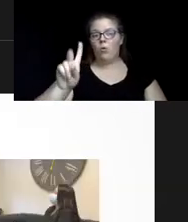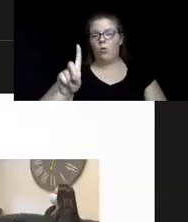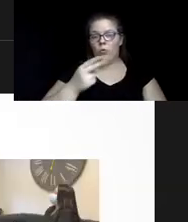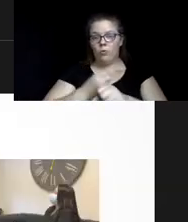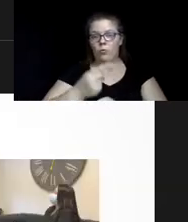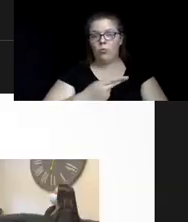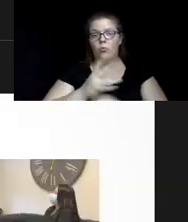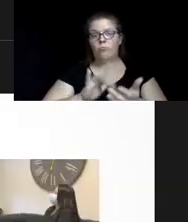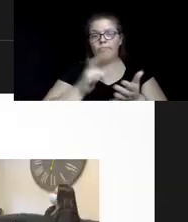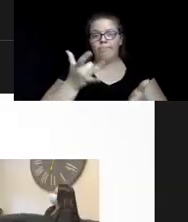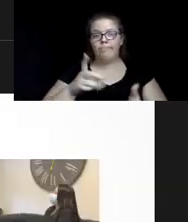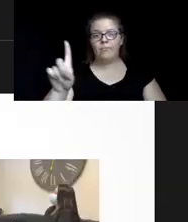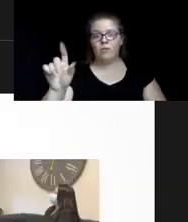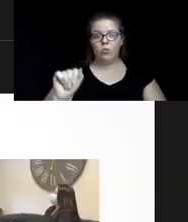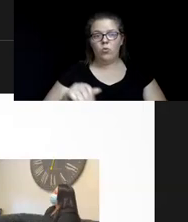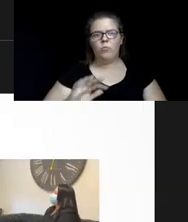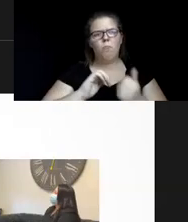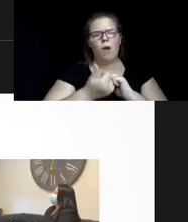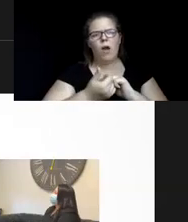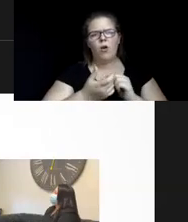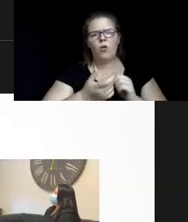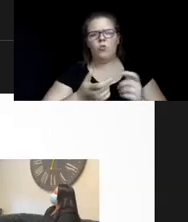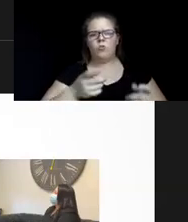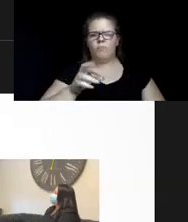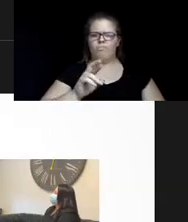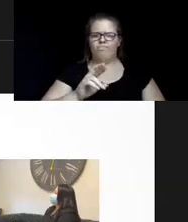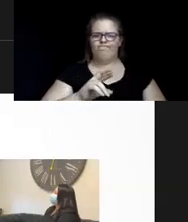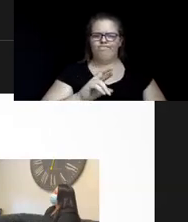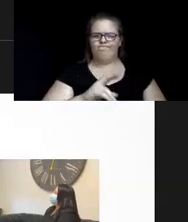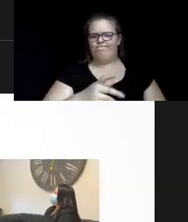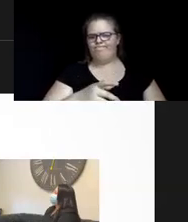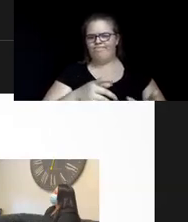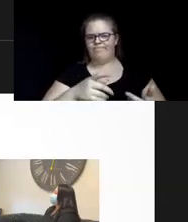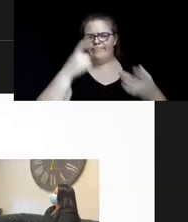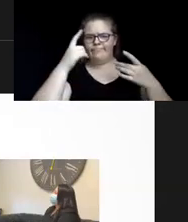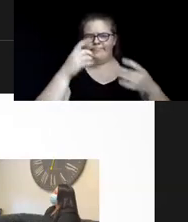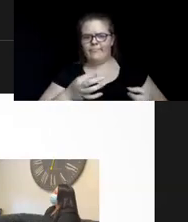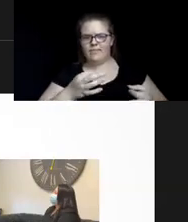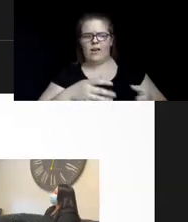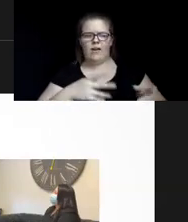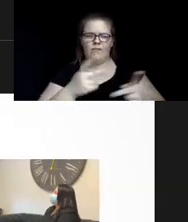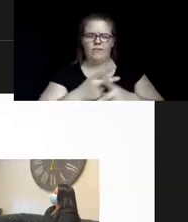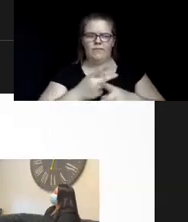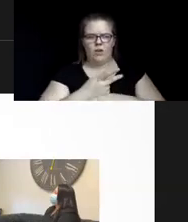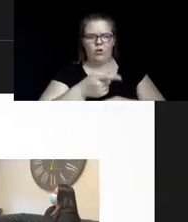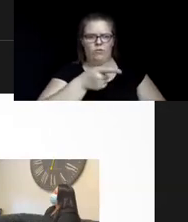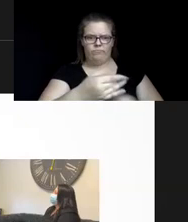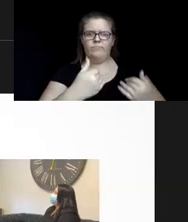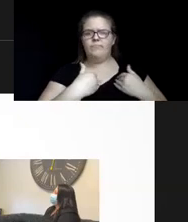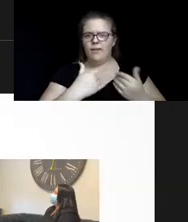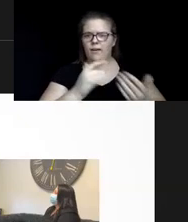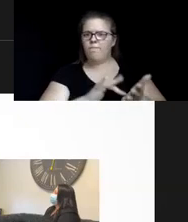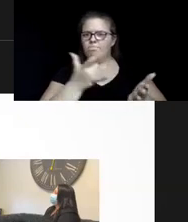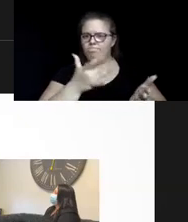So how do you determine if your patients or your clients have a problem with substances? What are you going to look for? You're going to look for